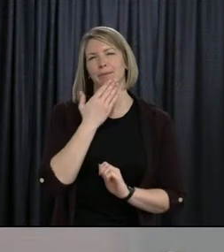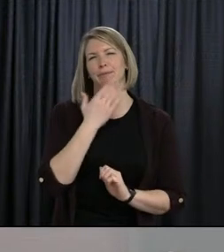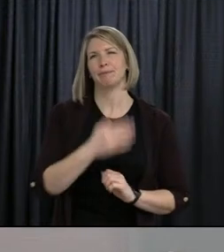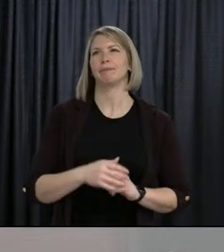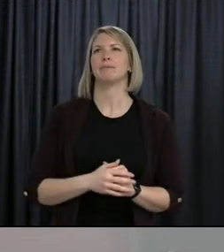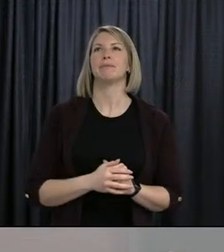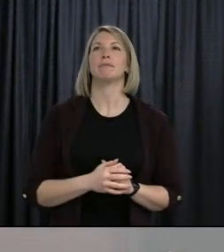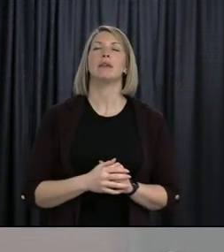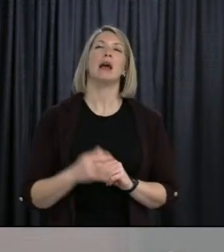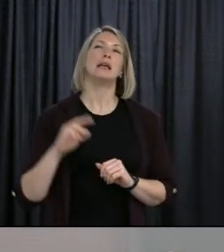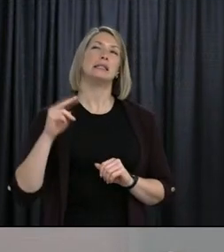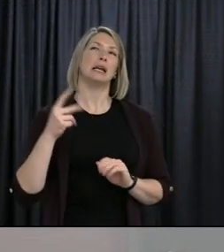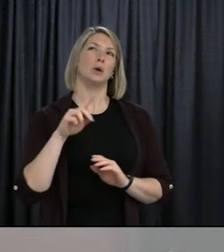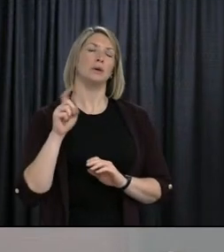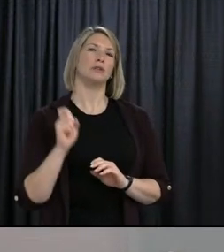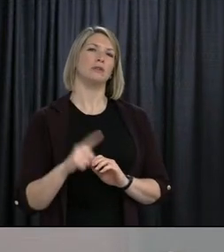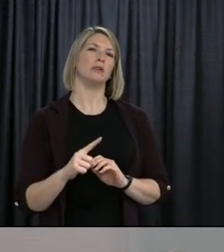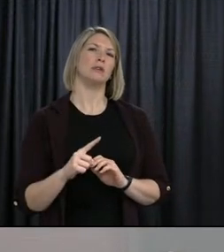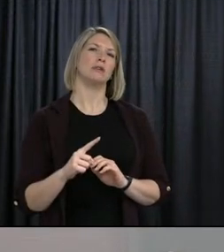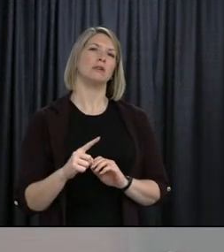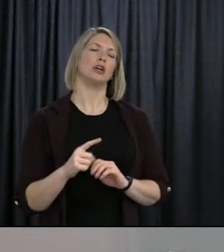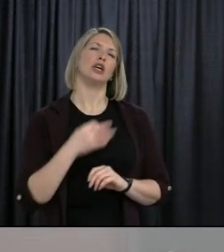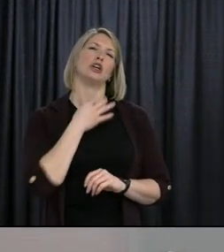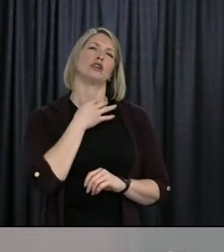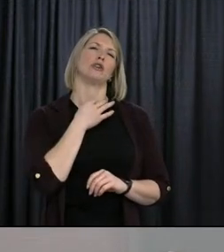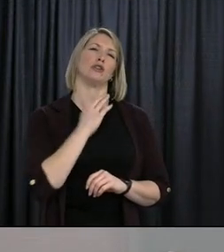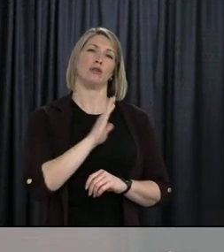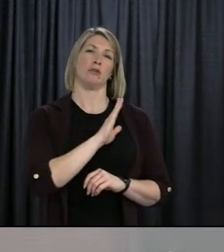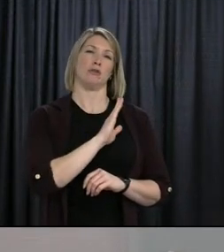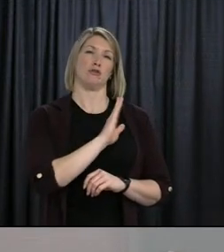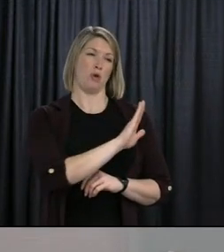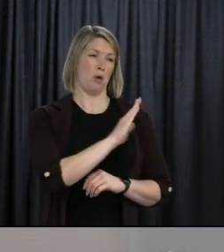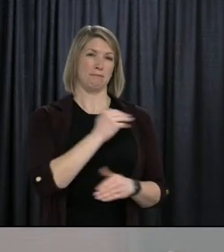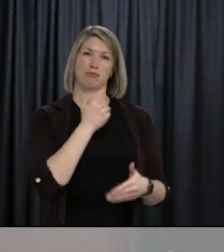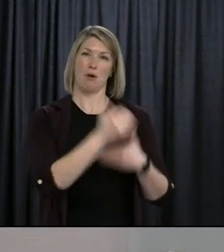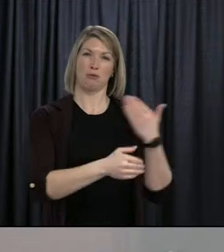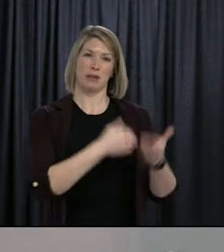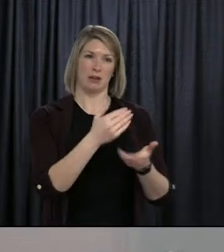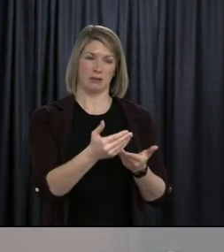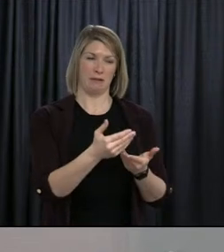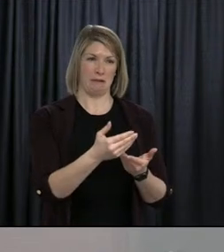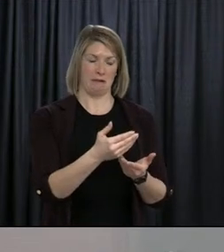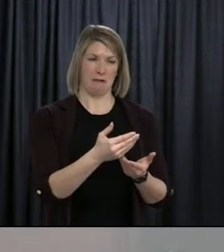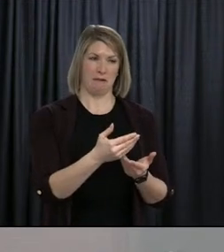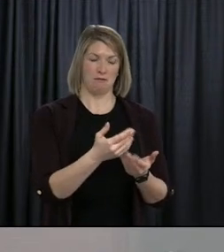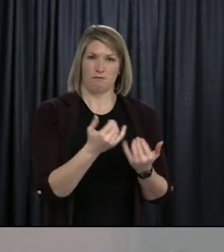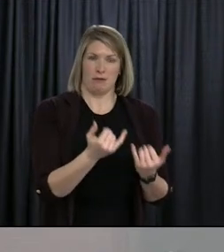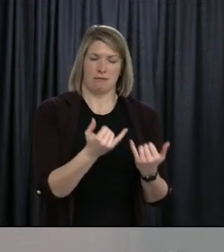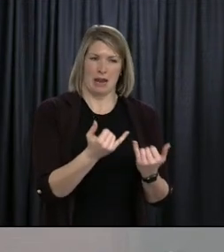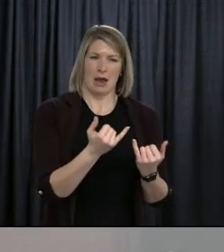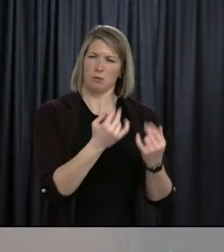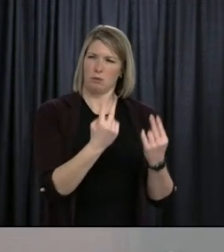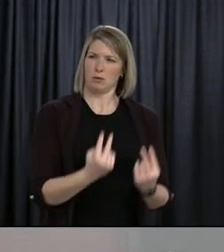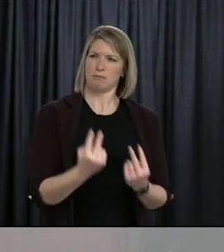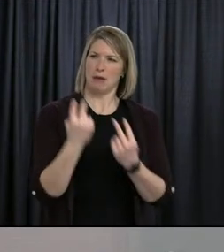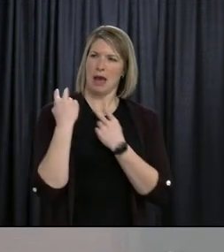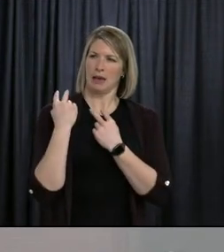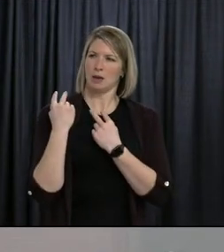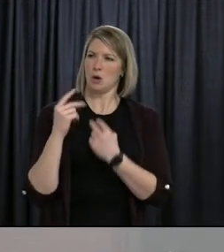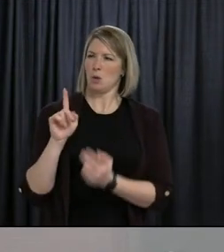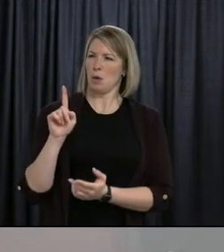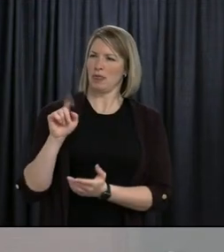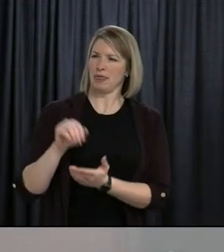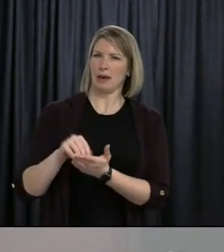-up to you, Mr. Stack. How satisfied are you with the, when I look at $1,500, you know, $2,000